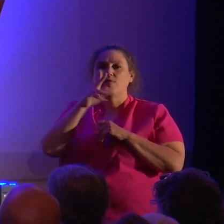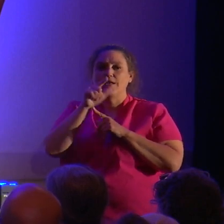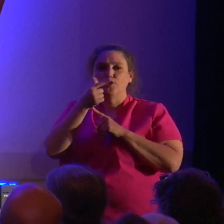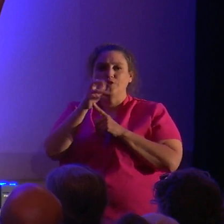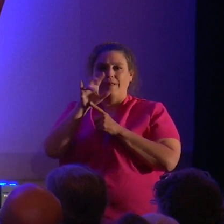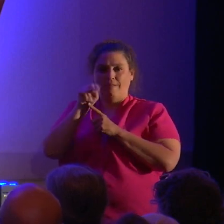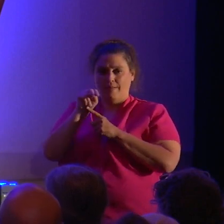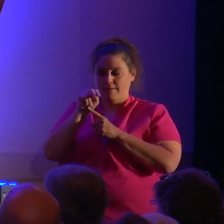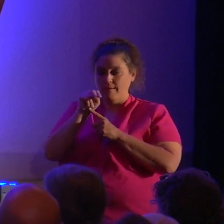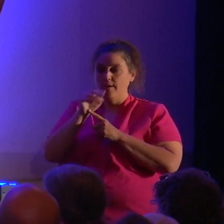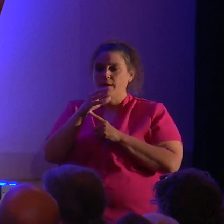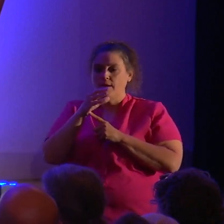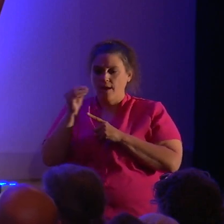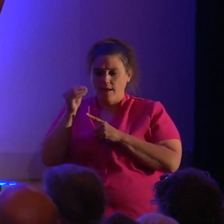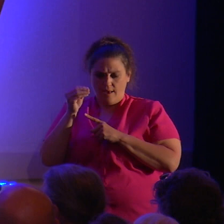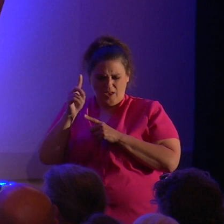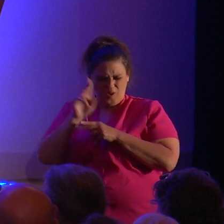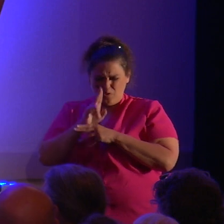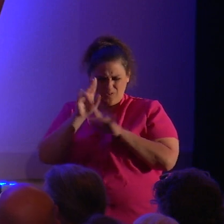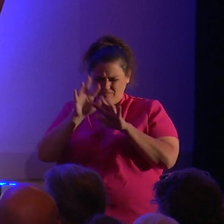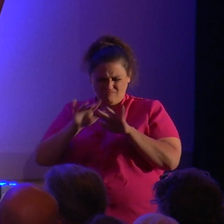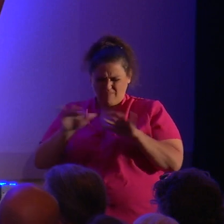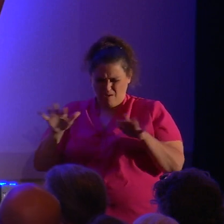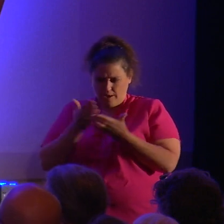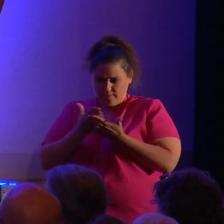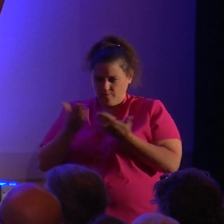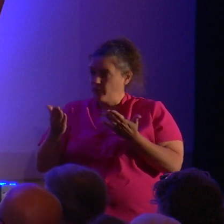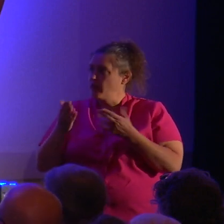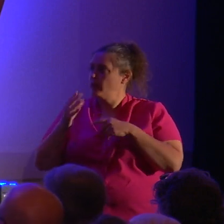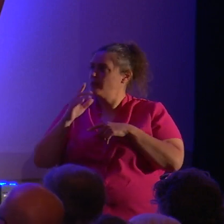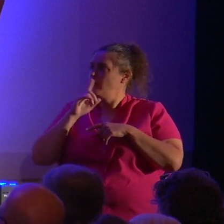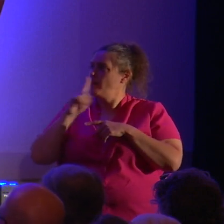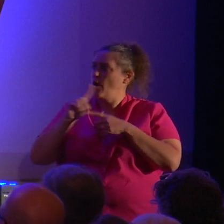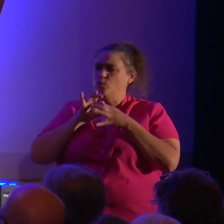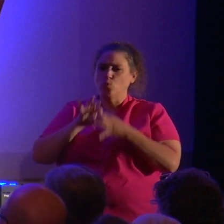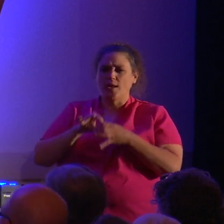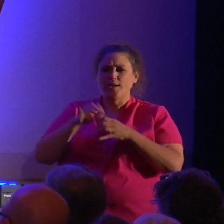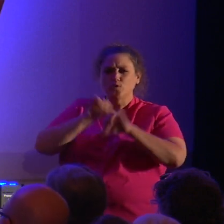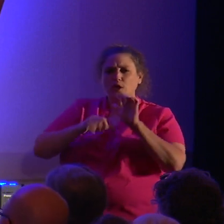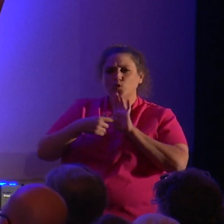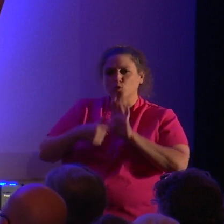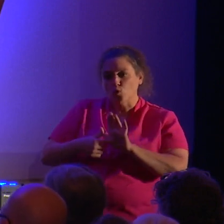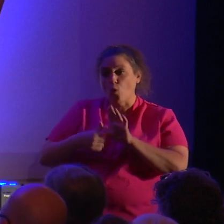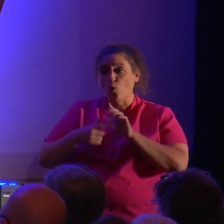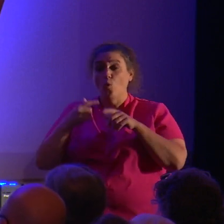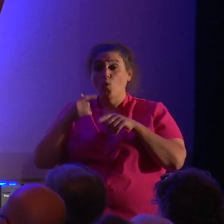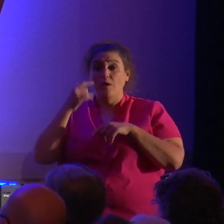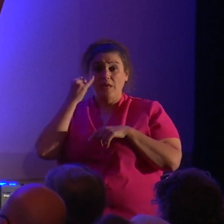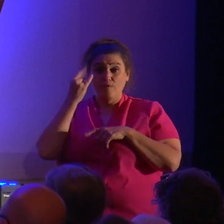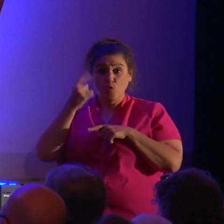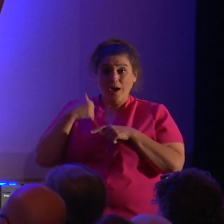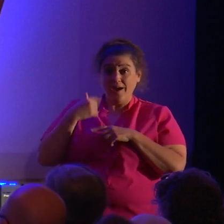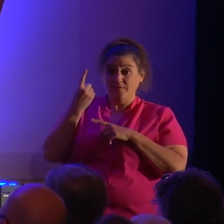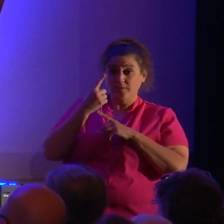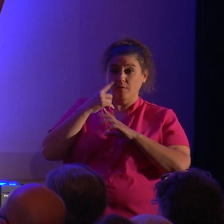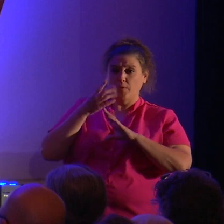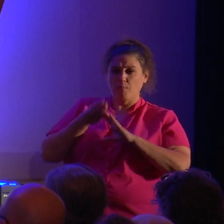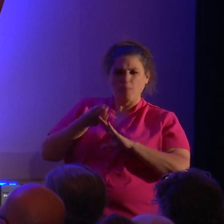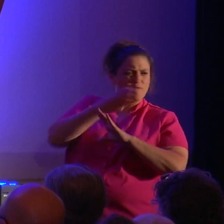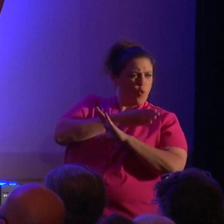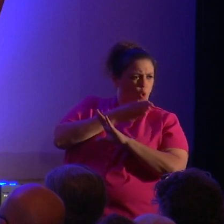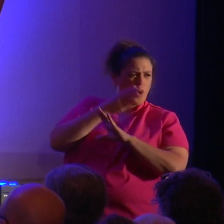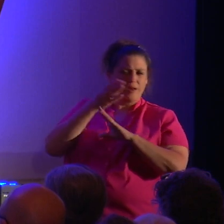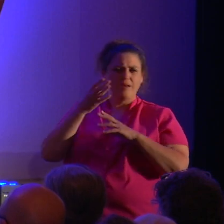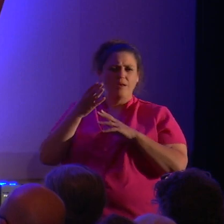things which have since been just put asunder by various scientists who came along and said, Well, here's what you get if you have something before the eye, and